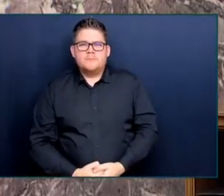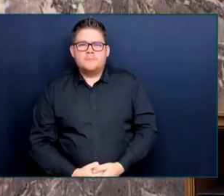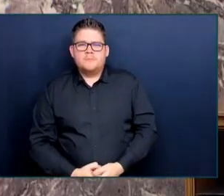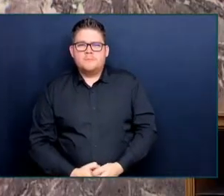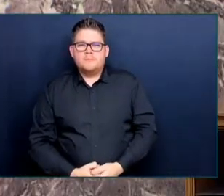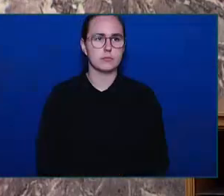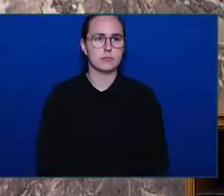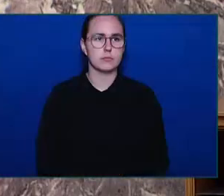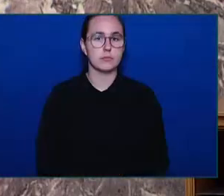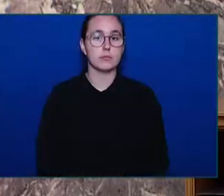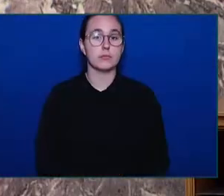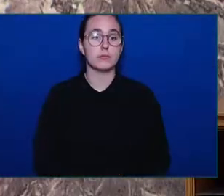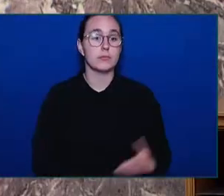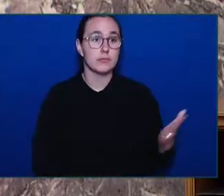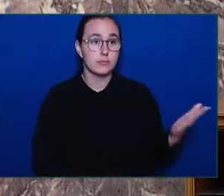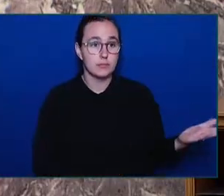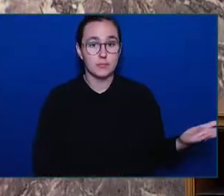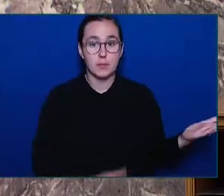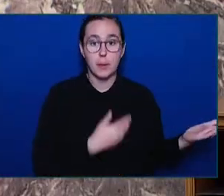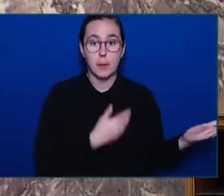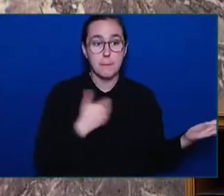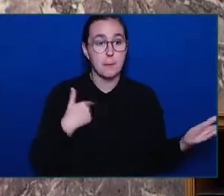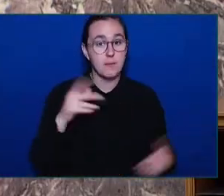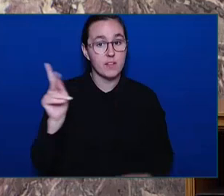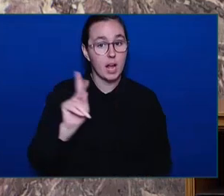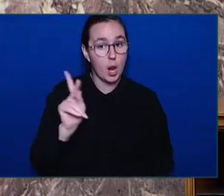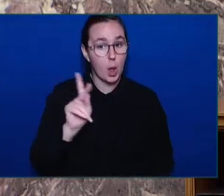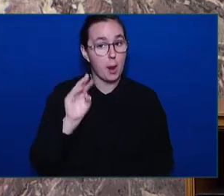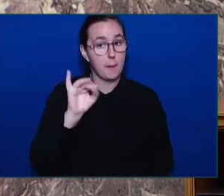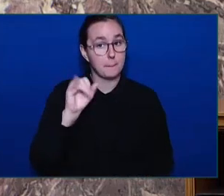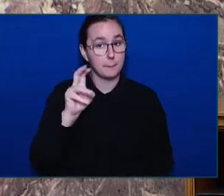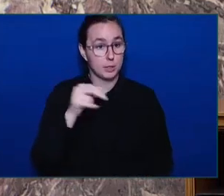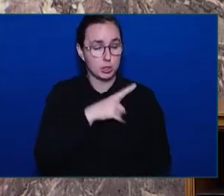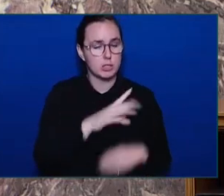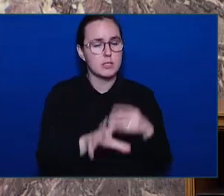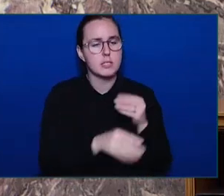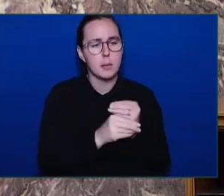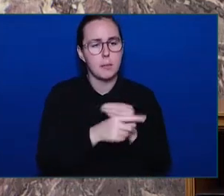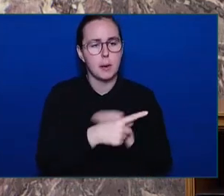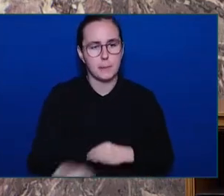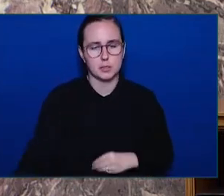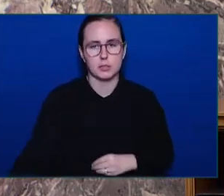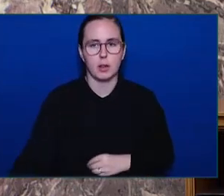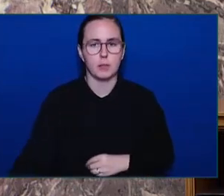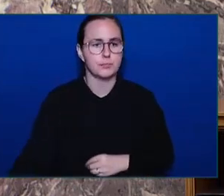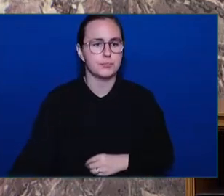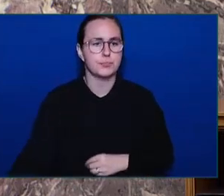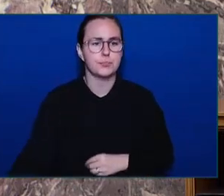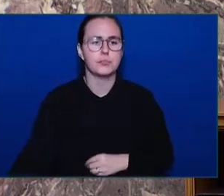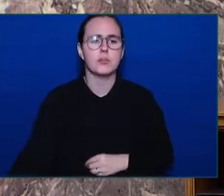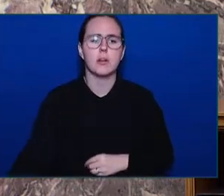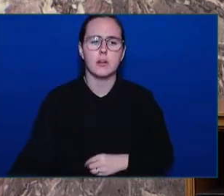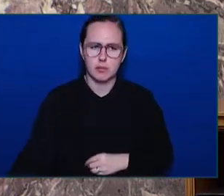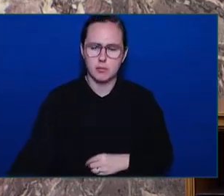The Minister's rhetoric, it just doesn't reflect the reality that women are experiencing today.